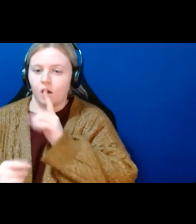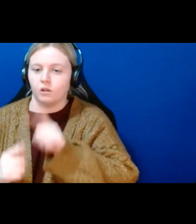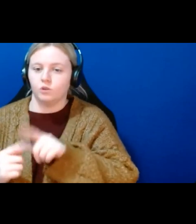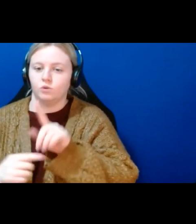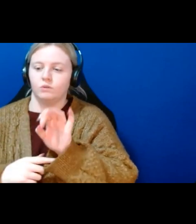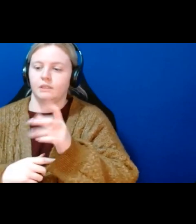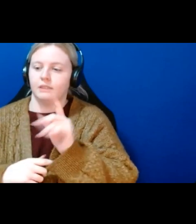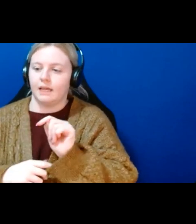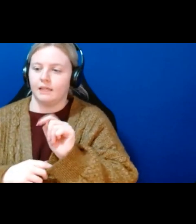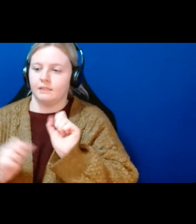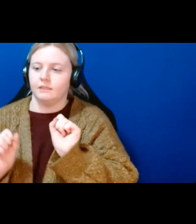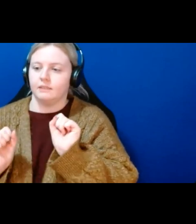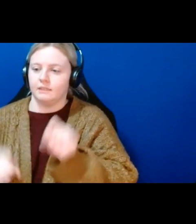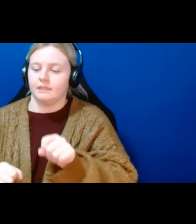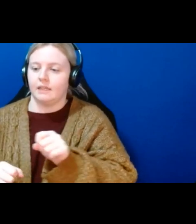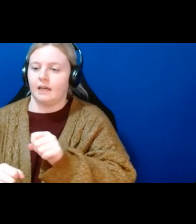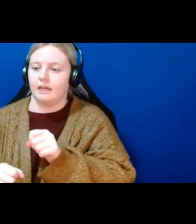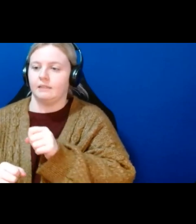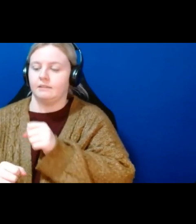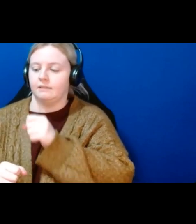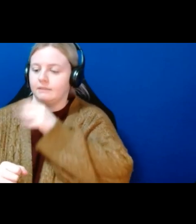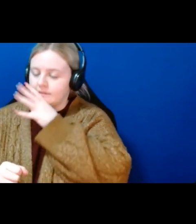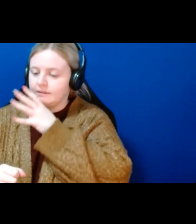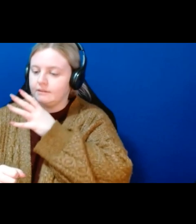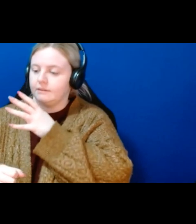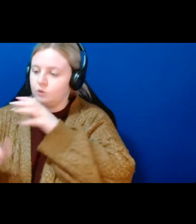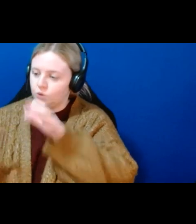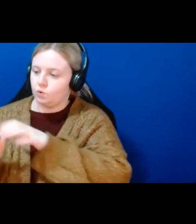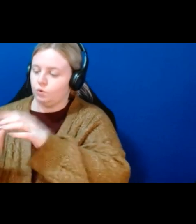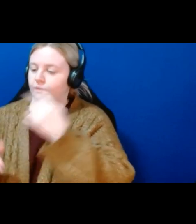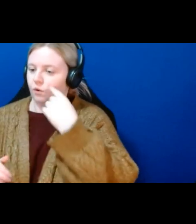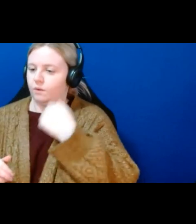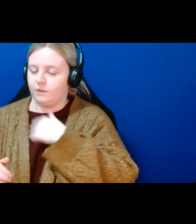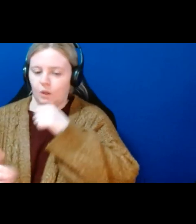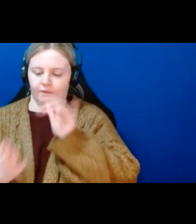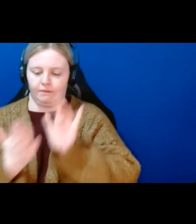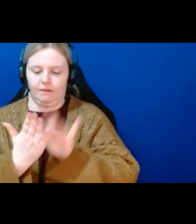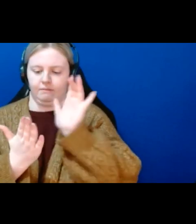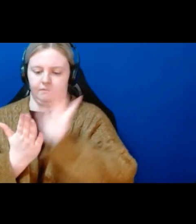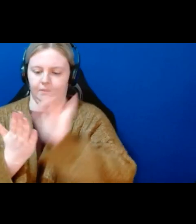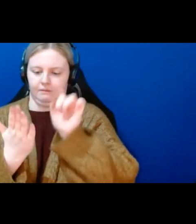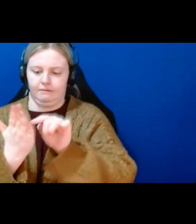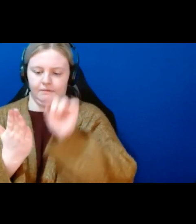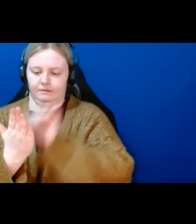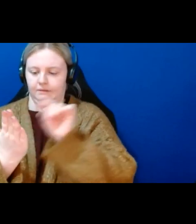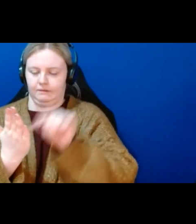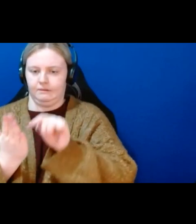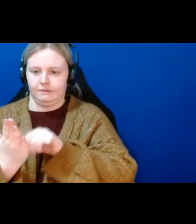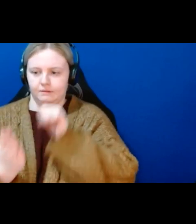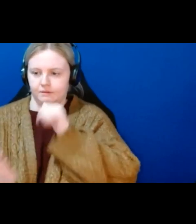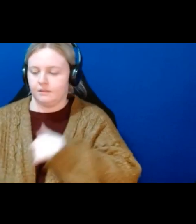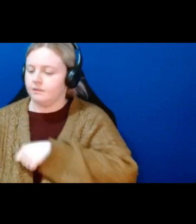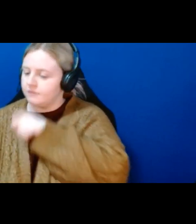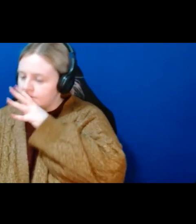what to do so you're not trying to stab at it with your sausage fingers as I call it to dad you know like dad bye just tell it what to do